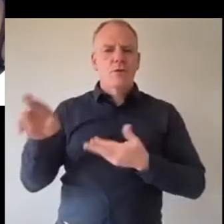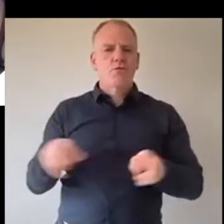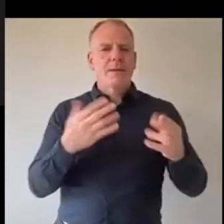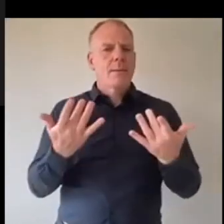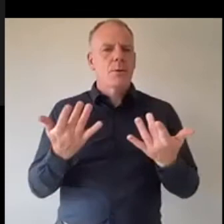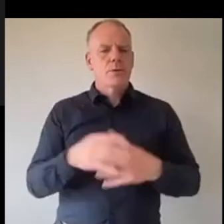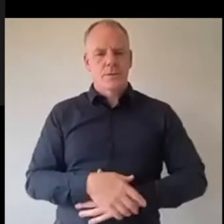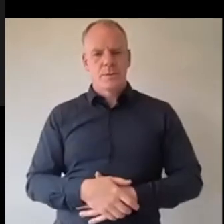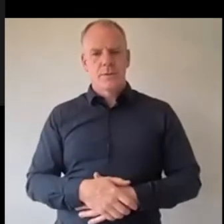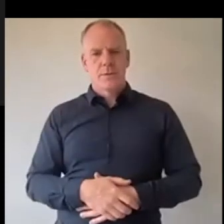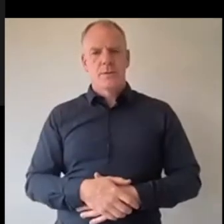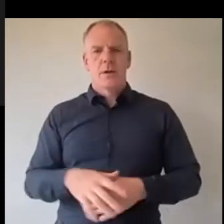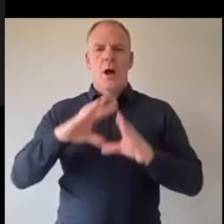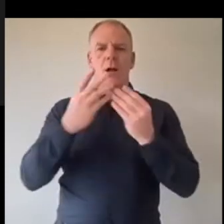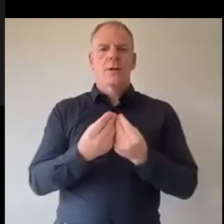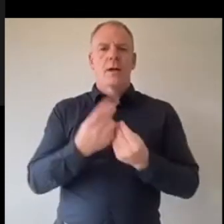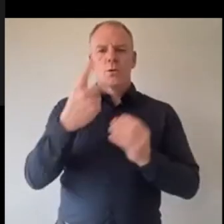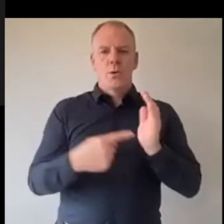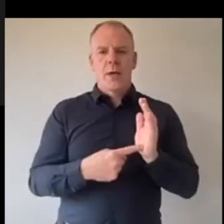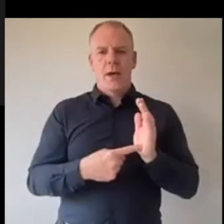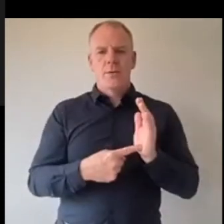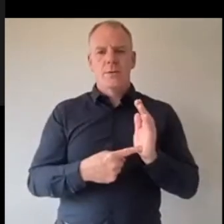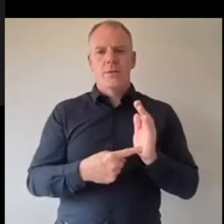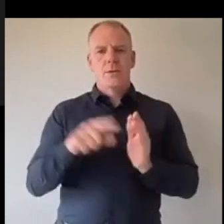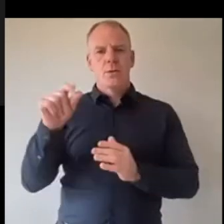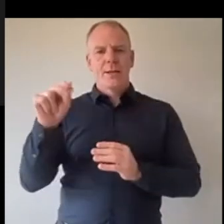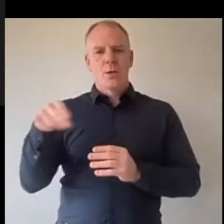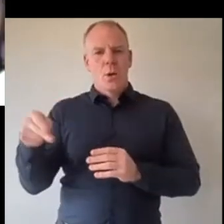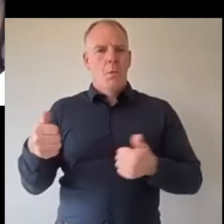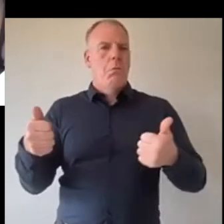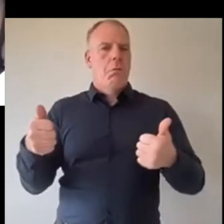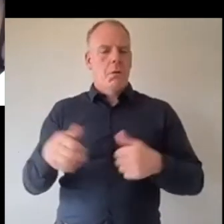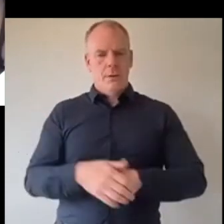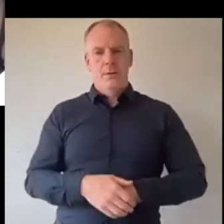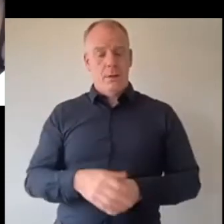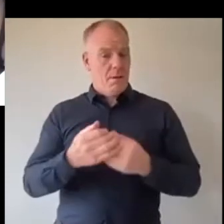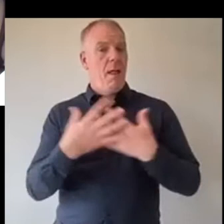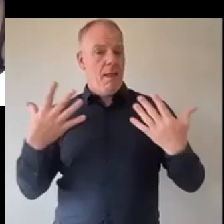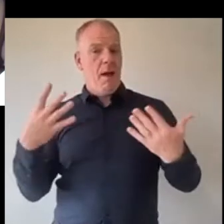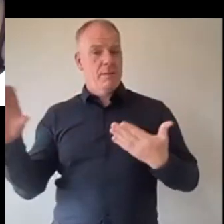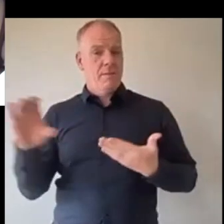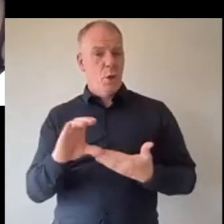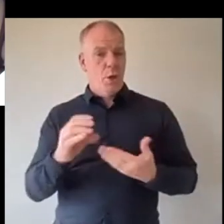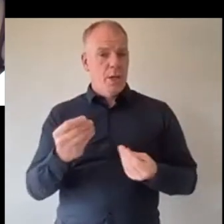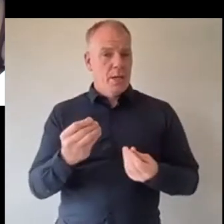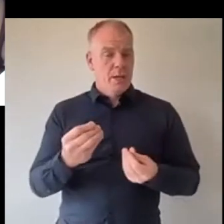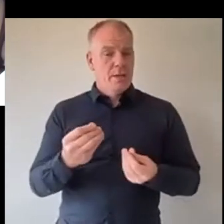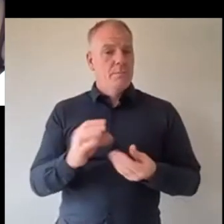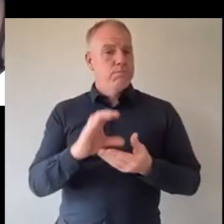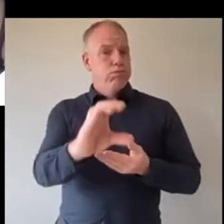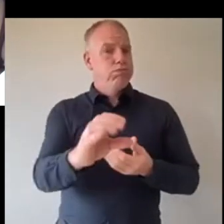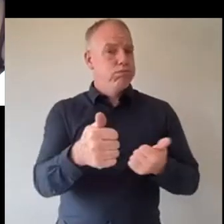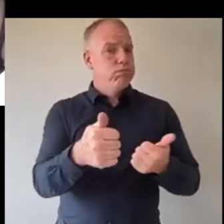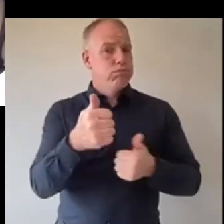grace I ended up raising 2,020 euro oh okay that's a lot of money uh fair like